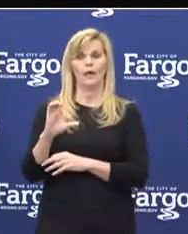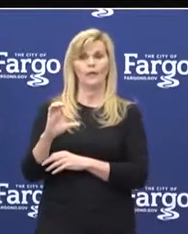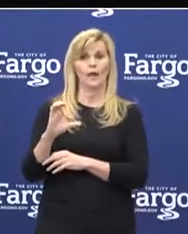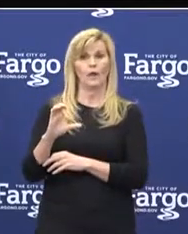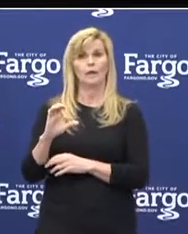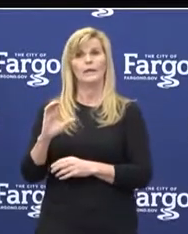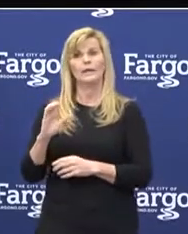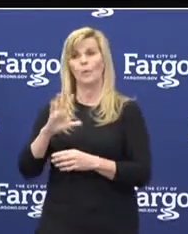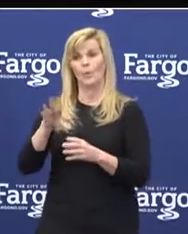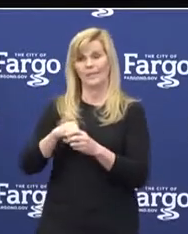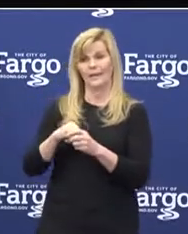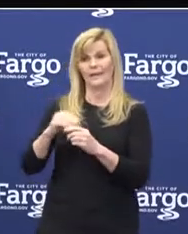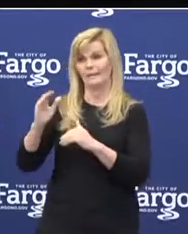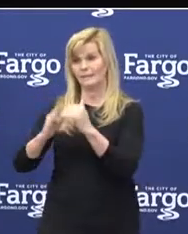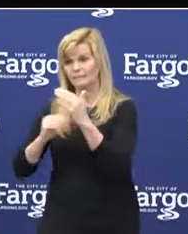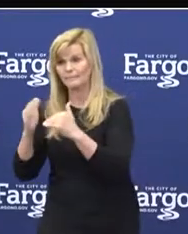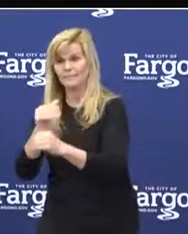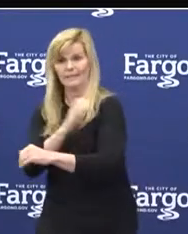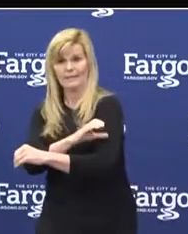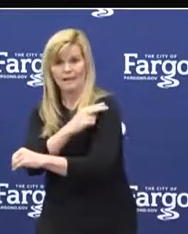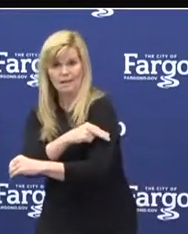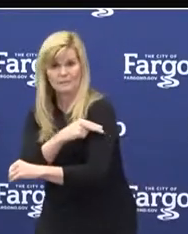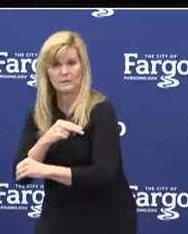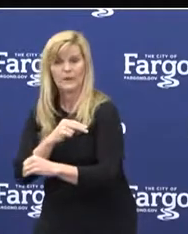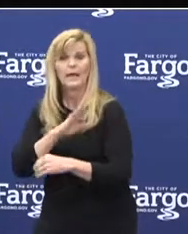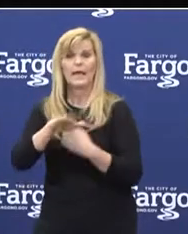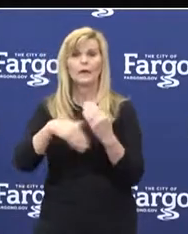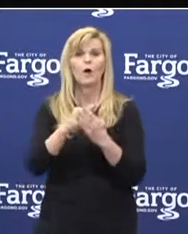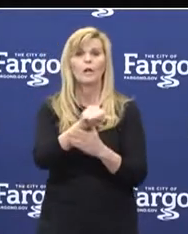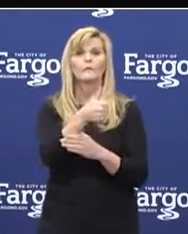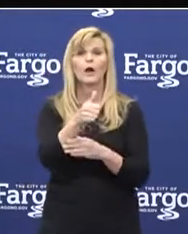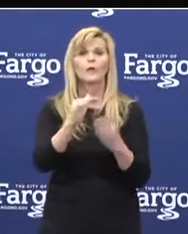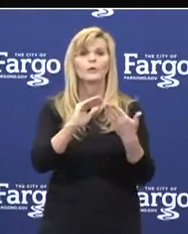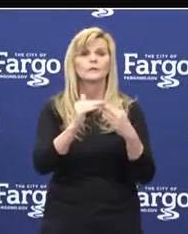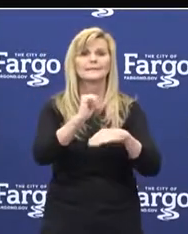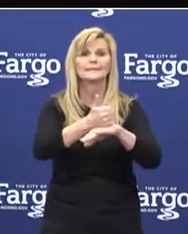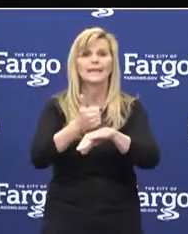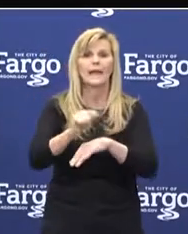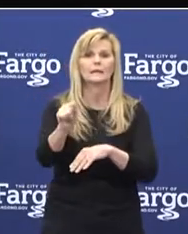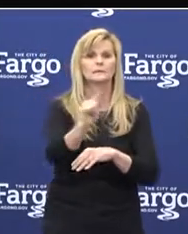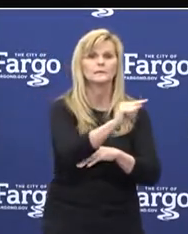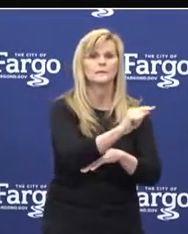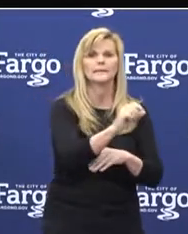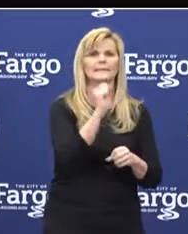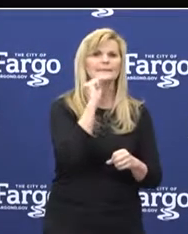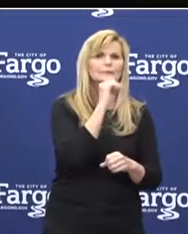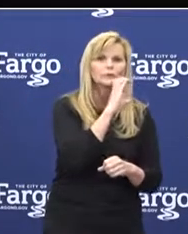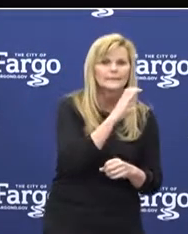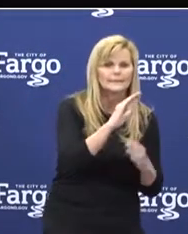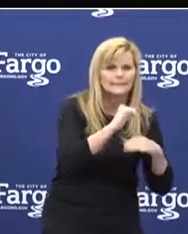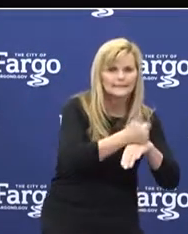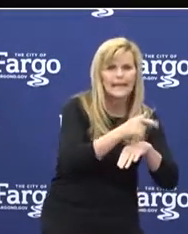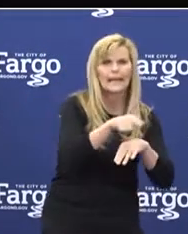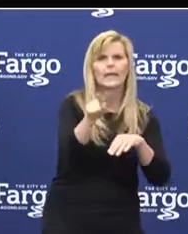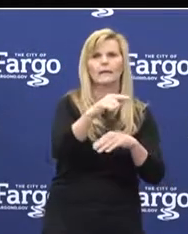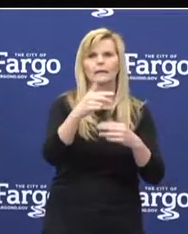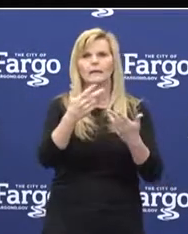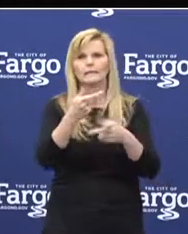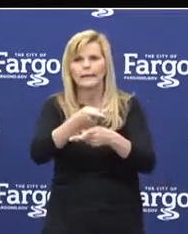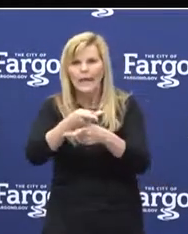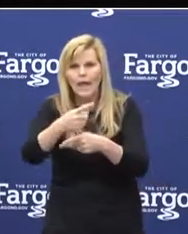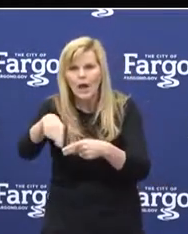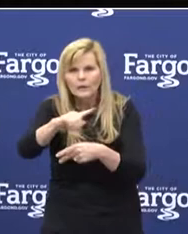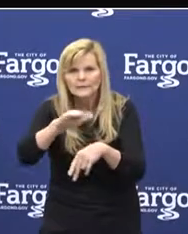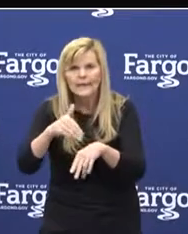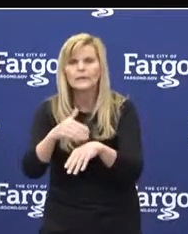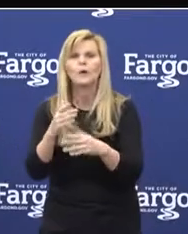in the healthcare systems and in all of our congregate care settings. We appreciate all of the diligence and showing up every